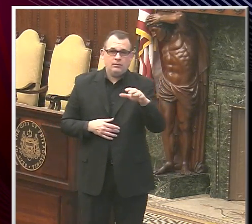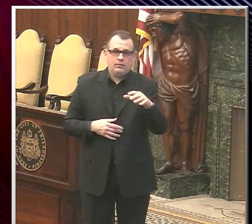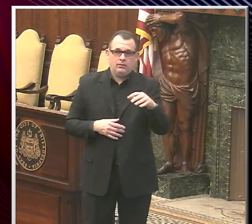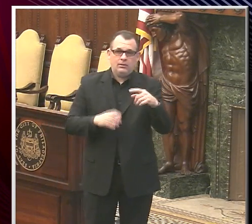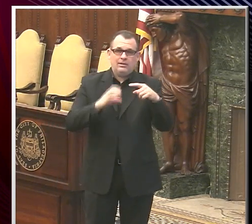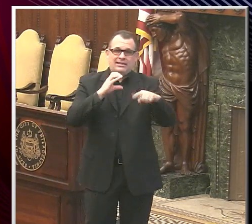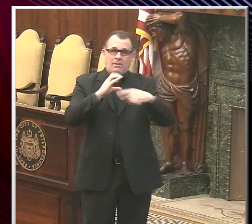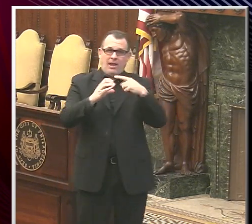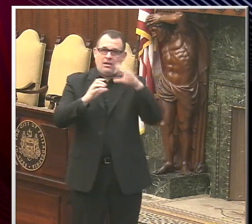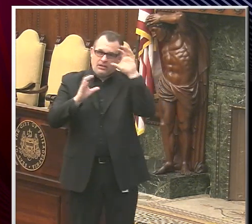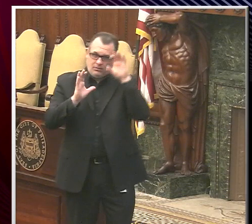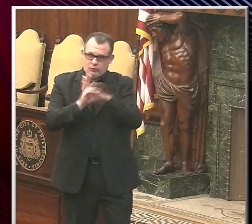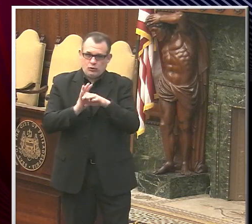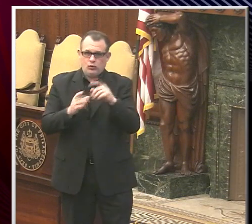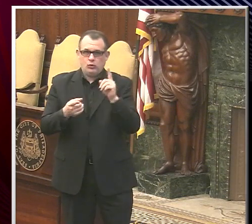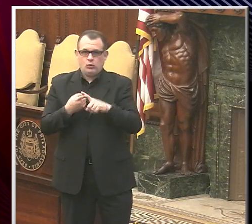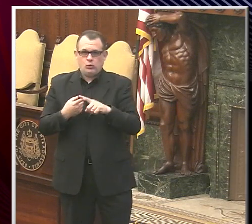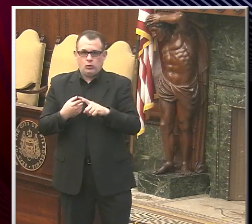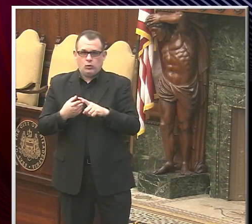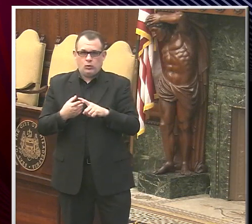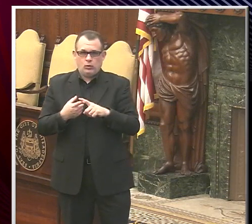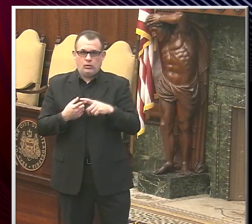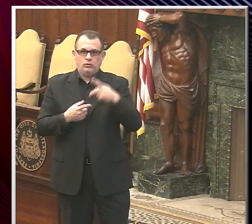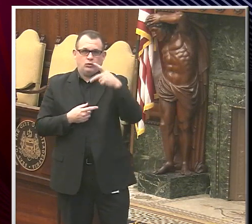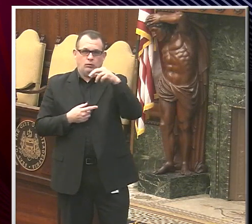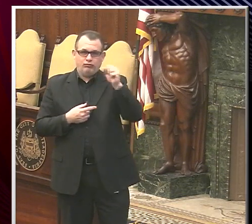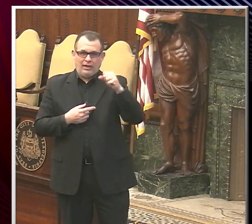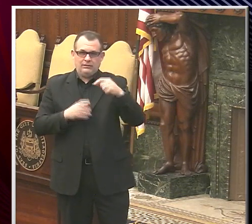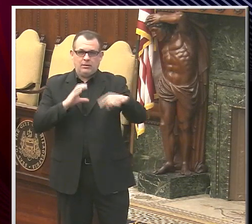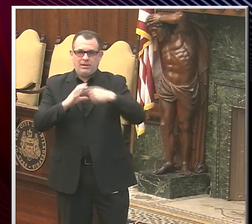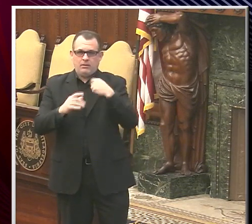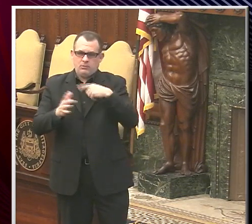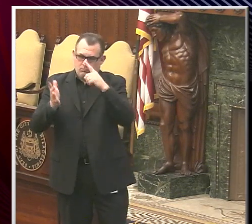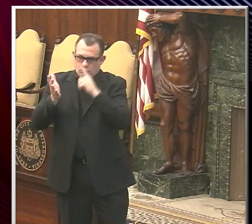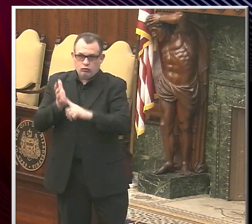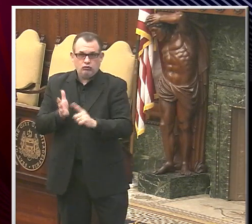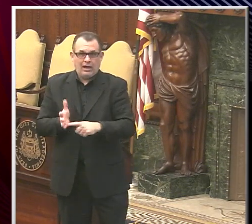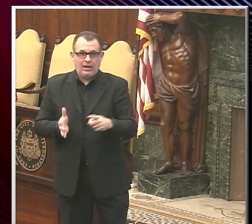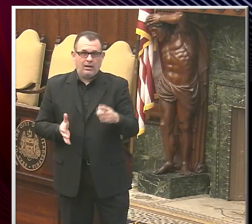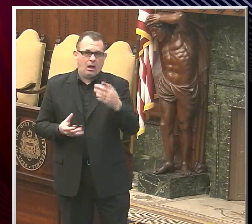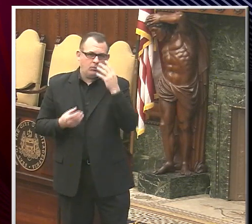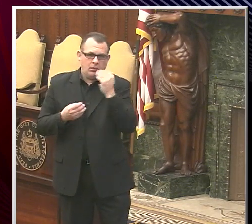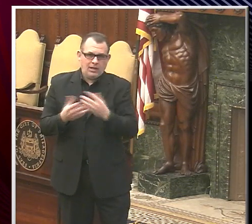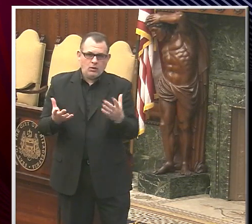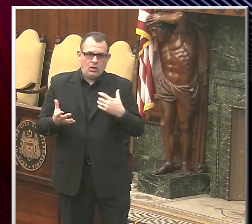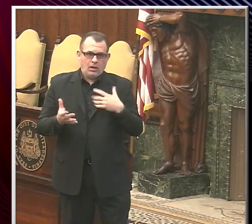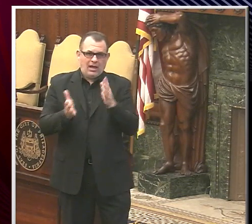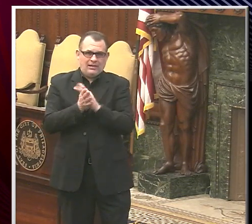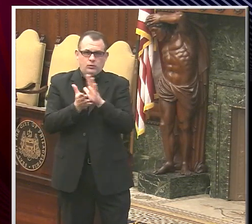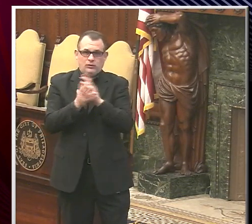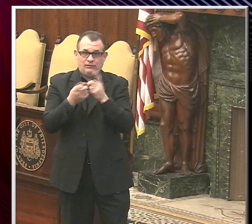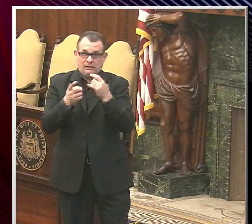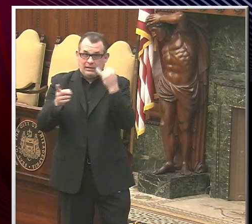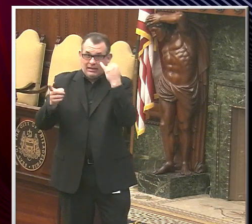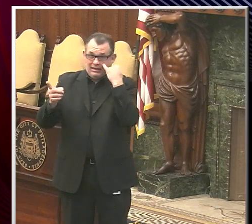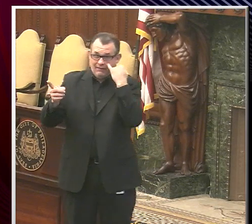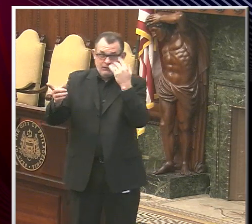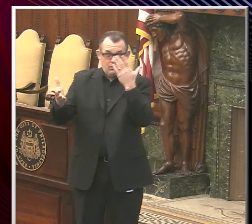photo to the press account and we can check with the school district on whether or not there's any